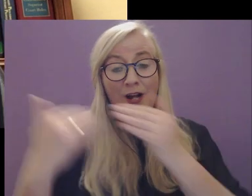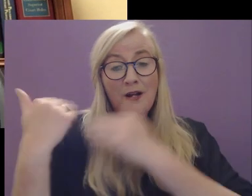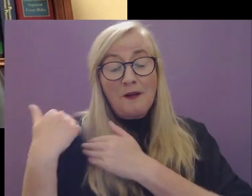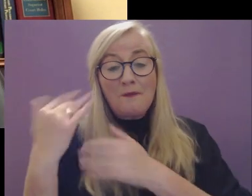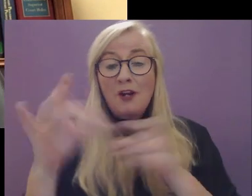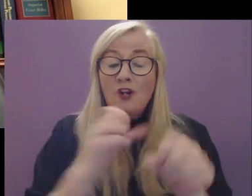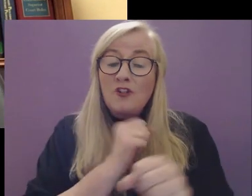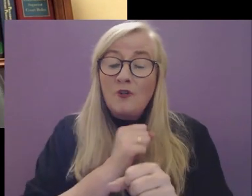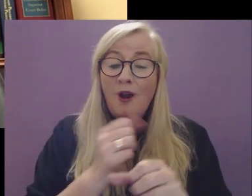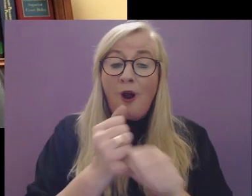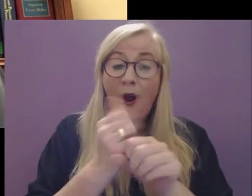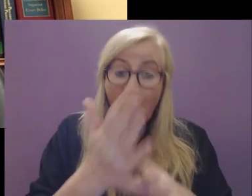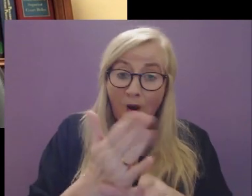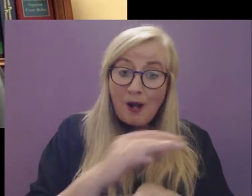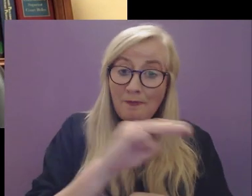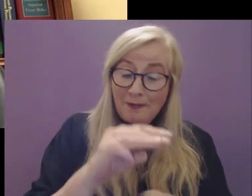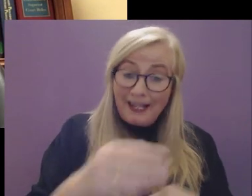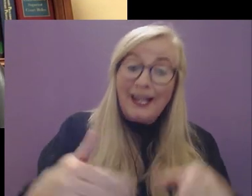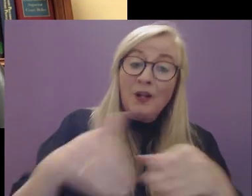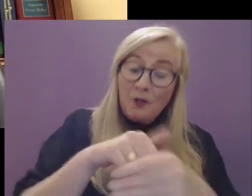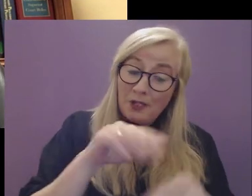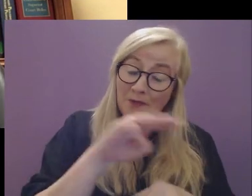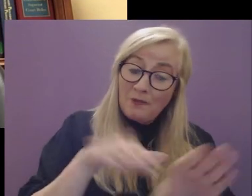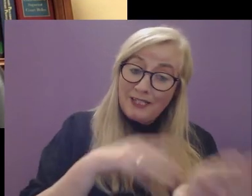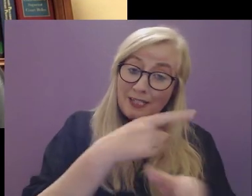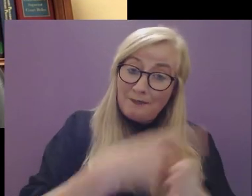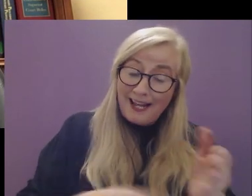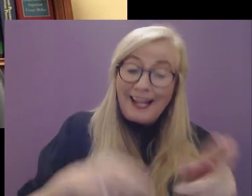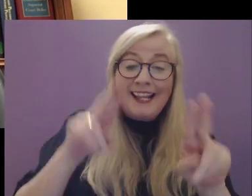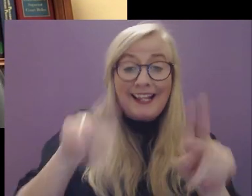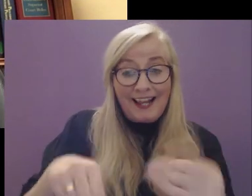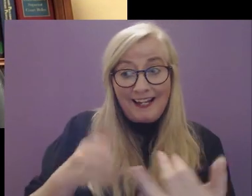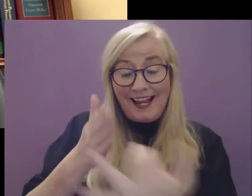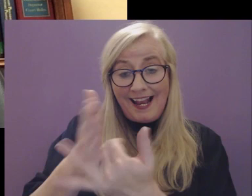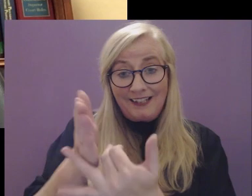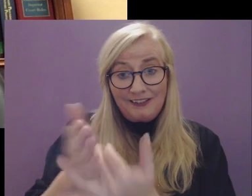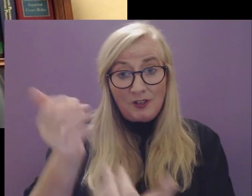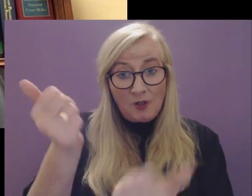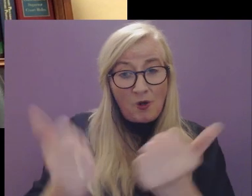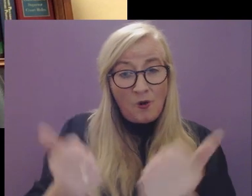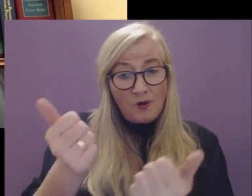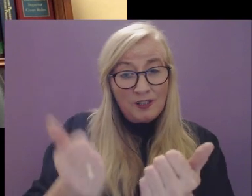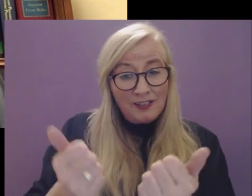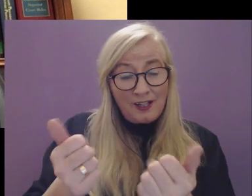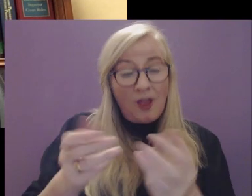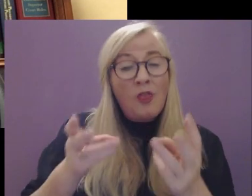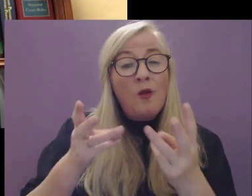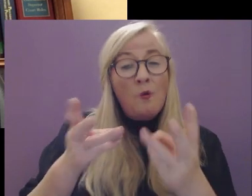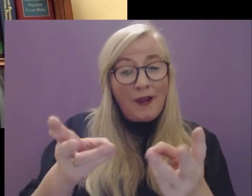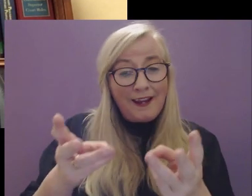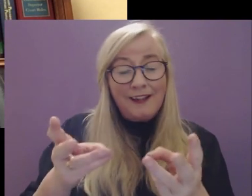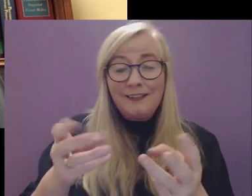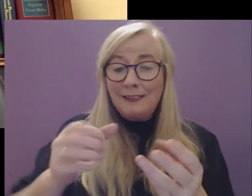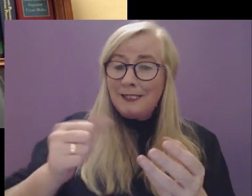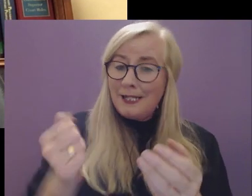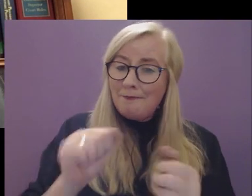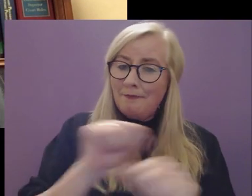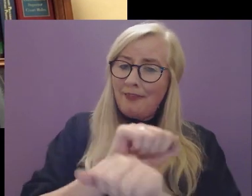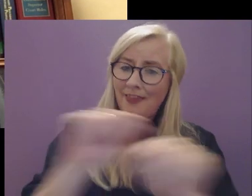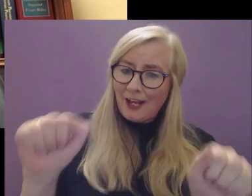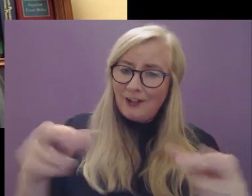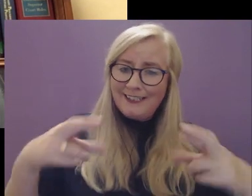all persons, including those with disabilities, are able to access the courts in a manner which upholds their dignity.